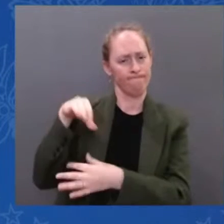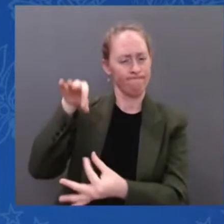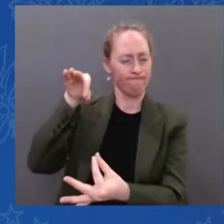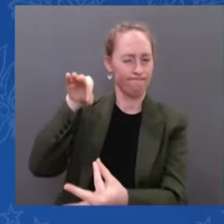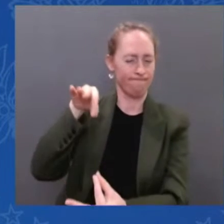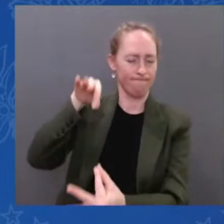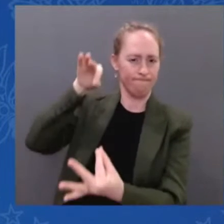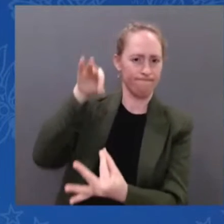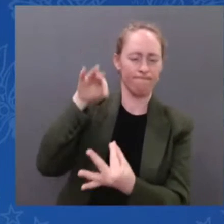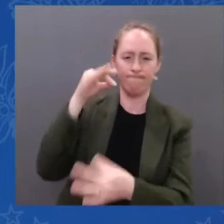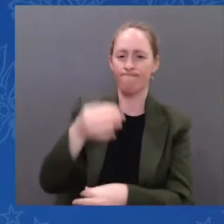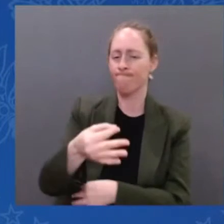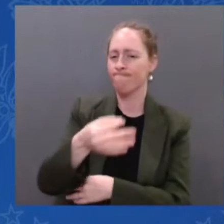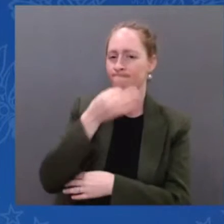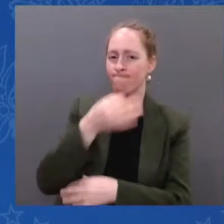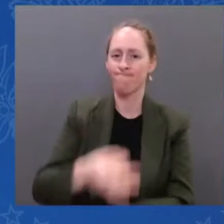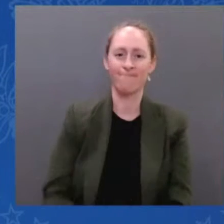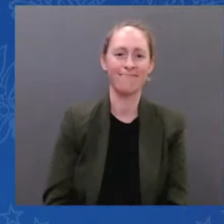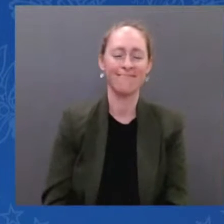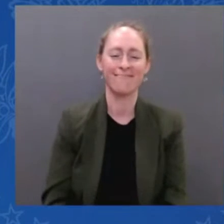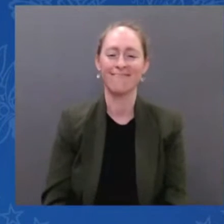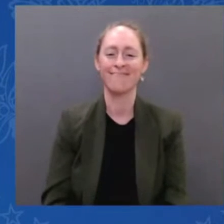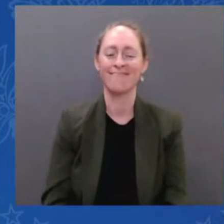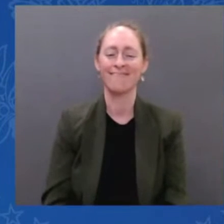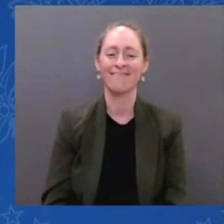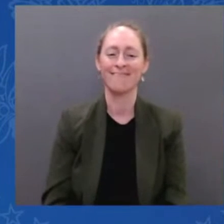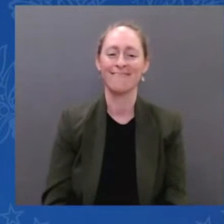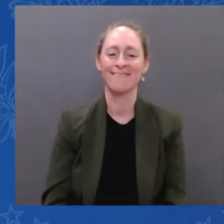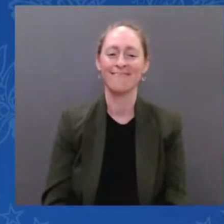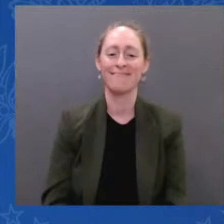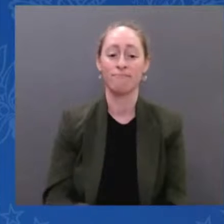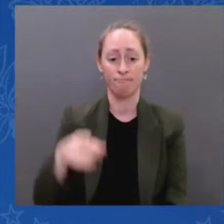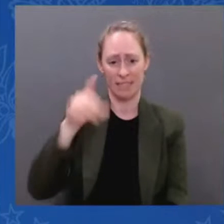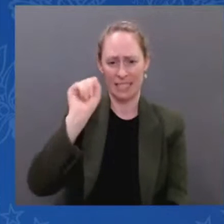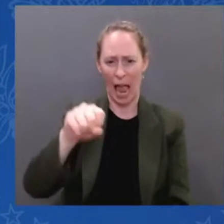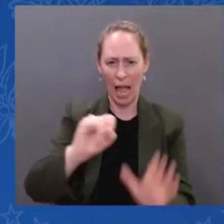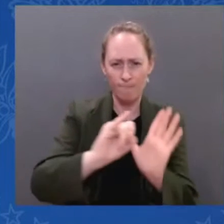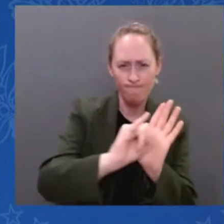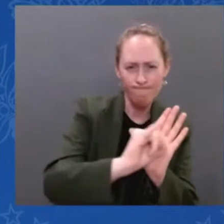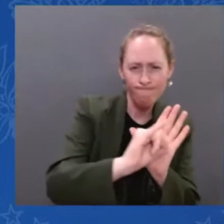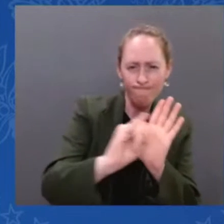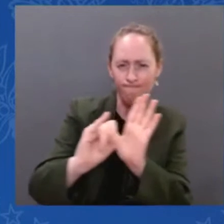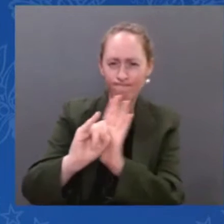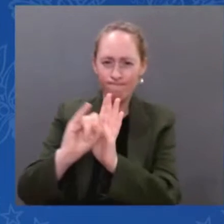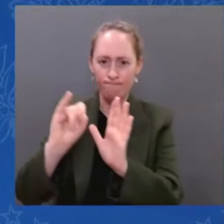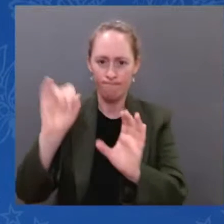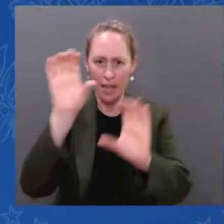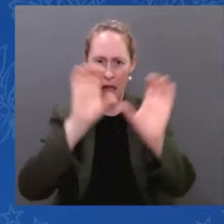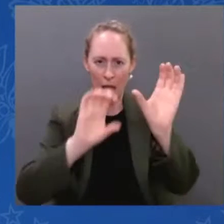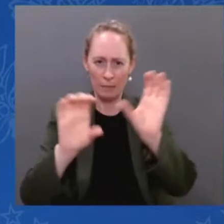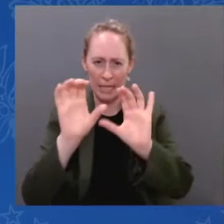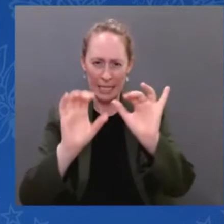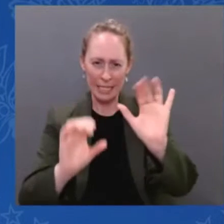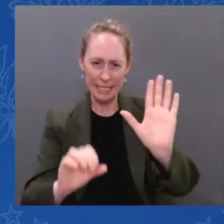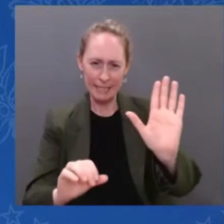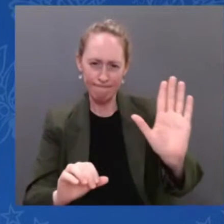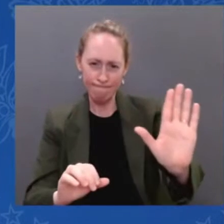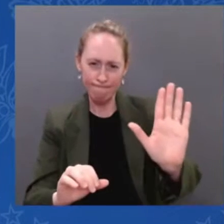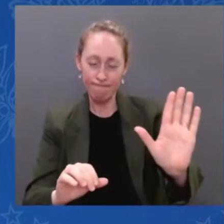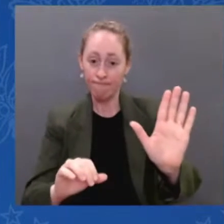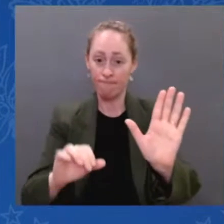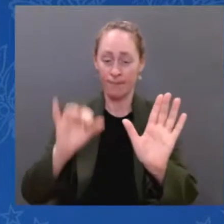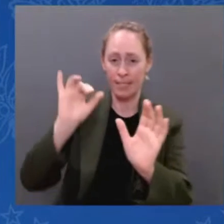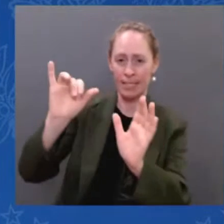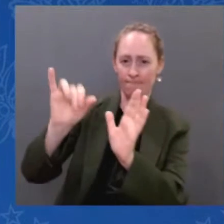because of the chemical composition that we can determine with this telescope of their atmosphere, if